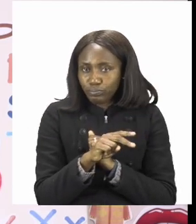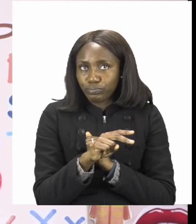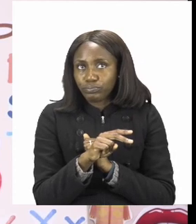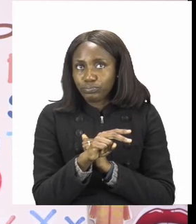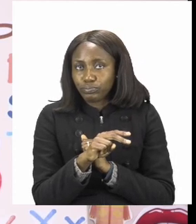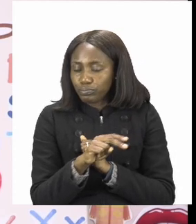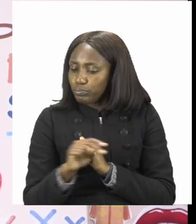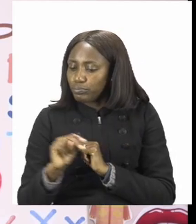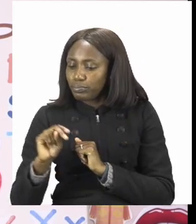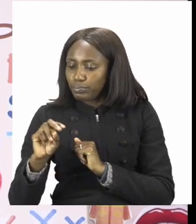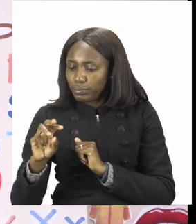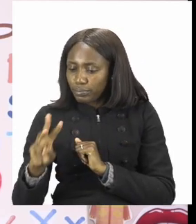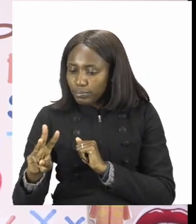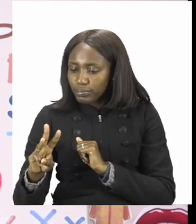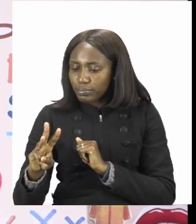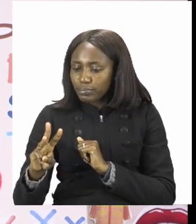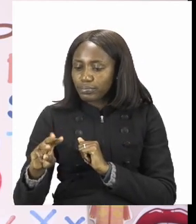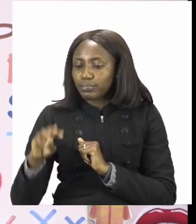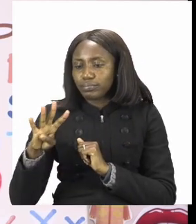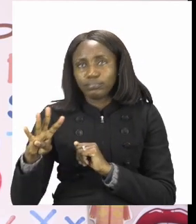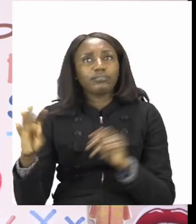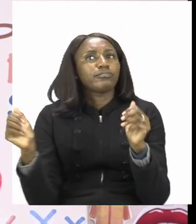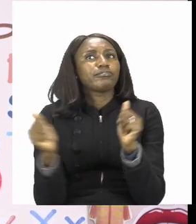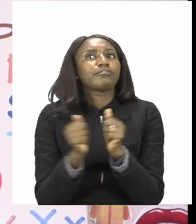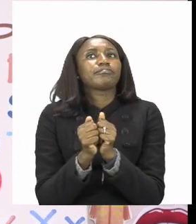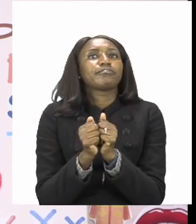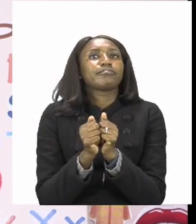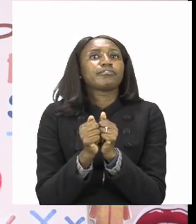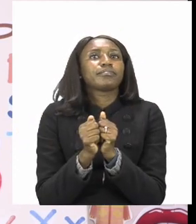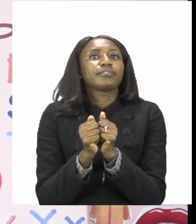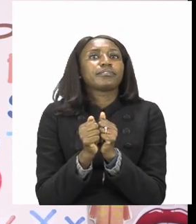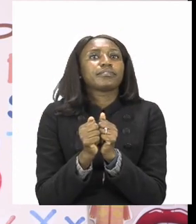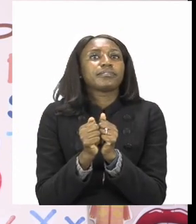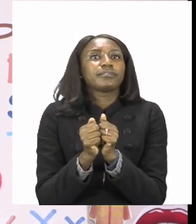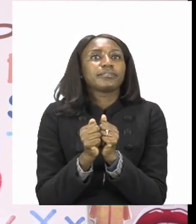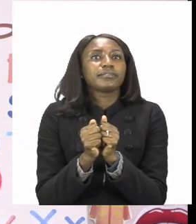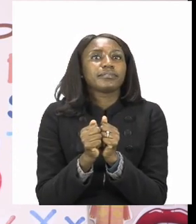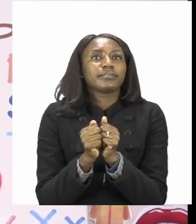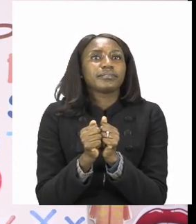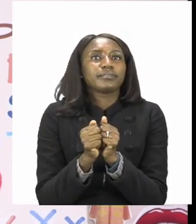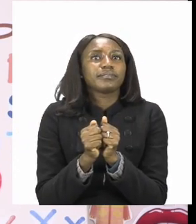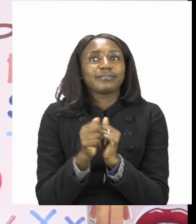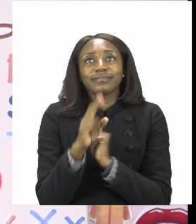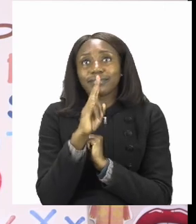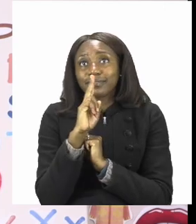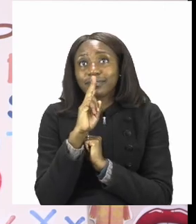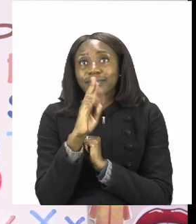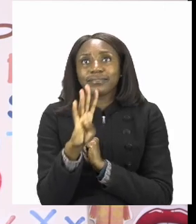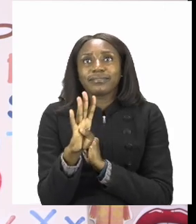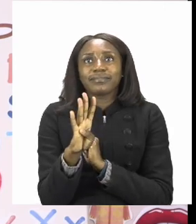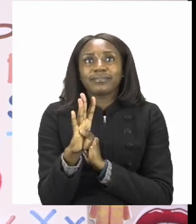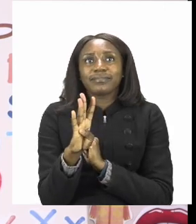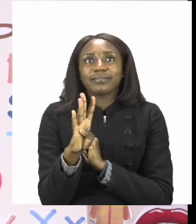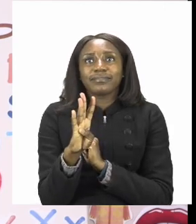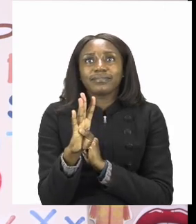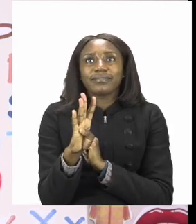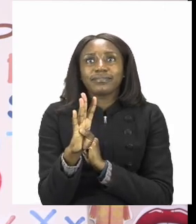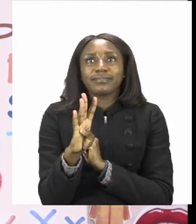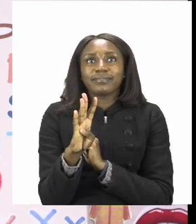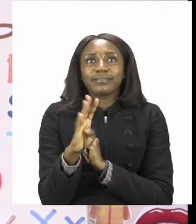we count on three four. So our answer is four.